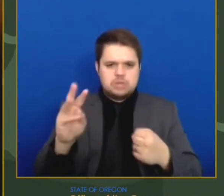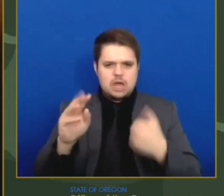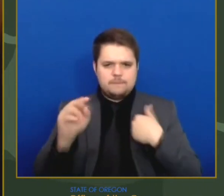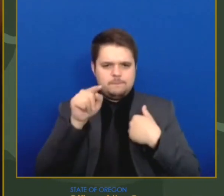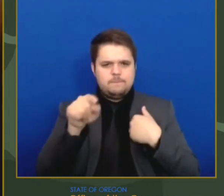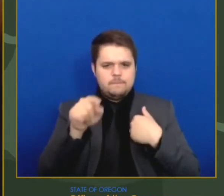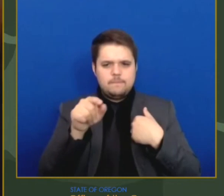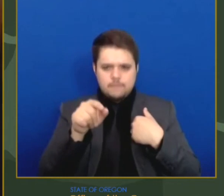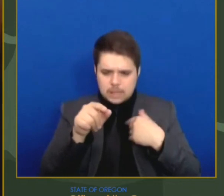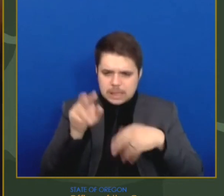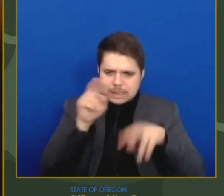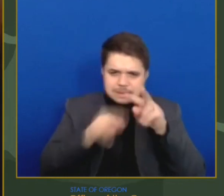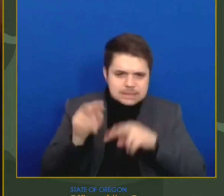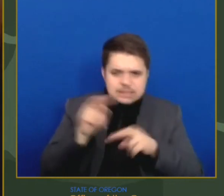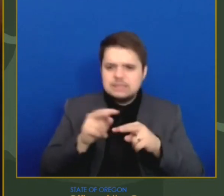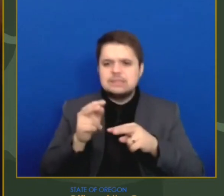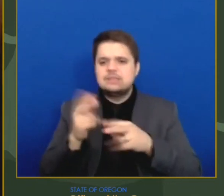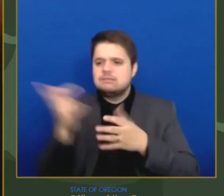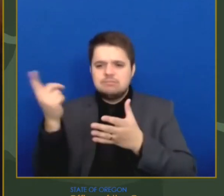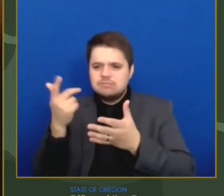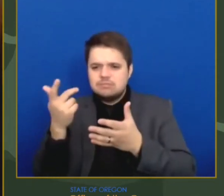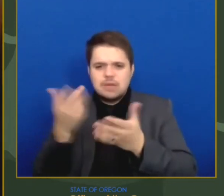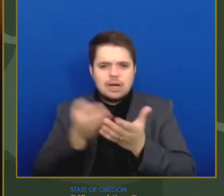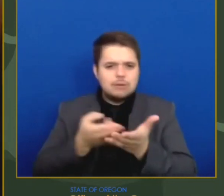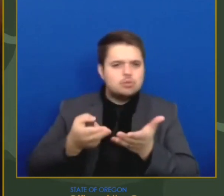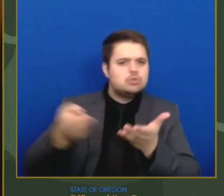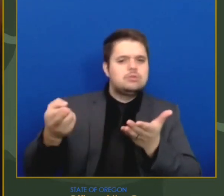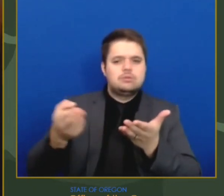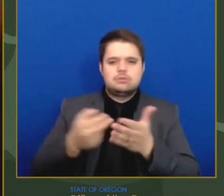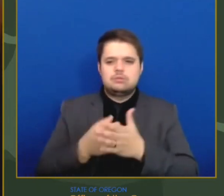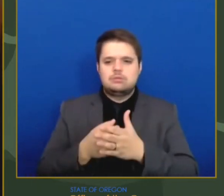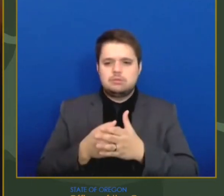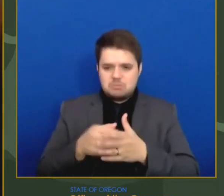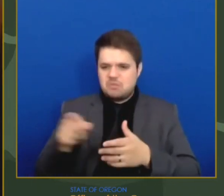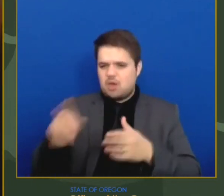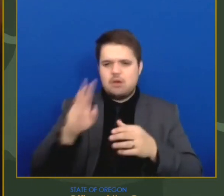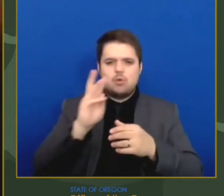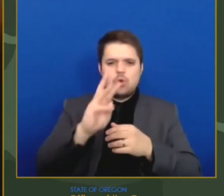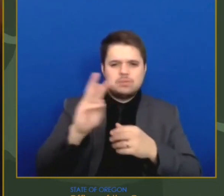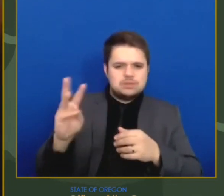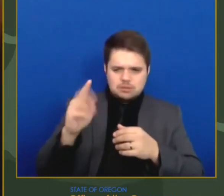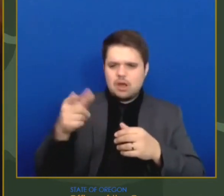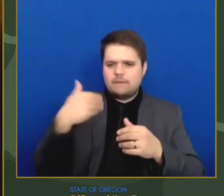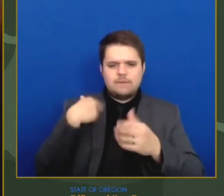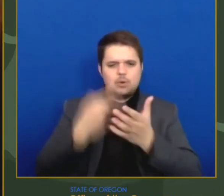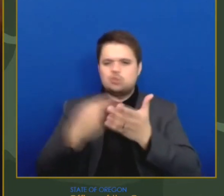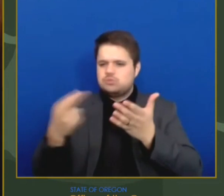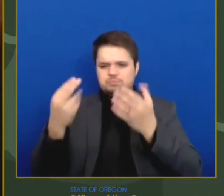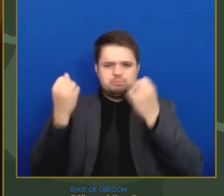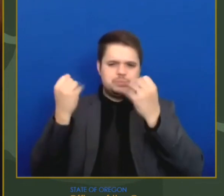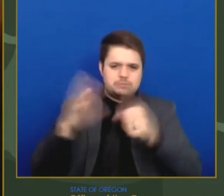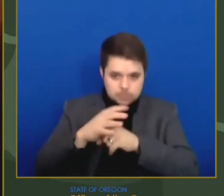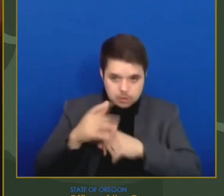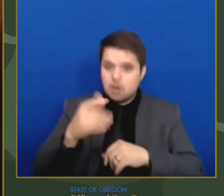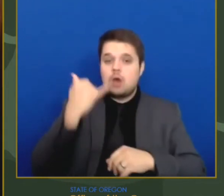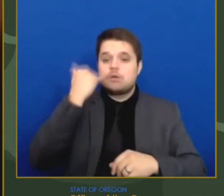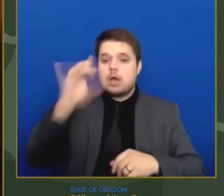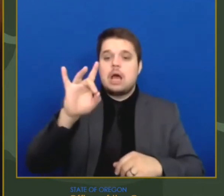to safestrongoregon.org or call 1-800-923-HELP or